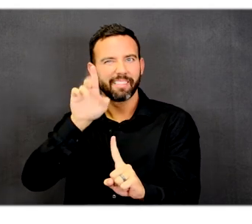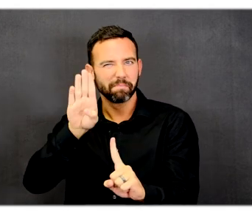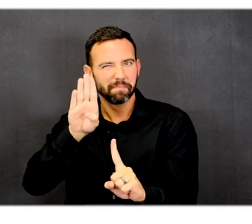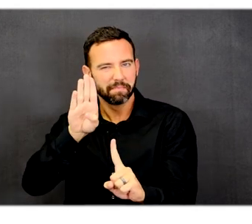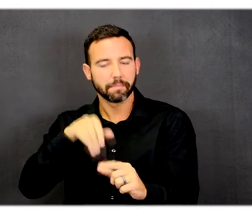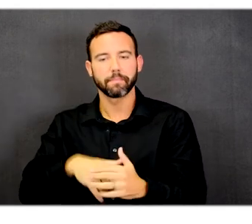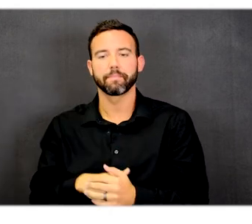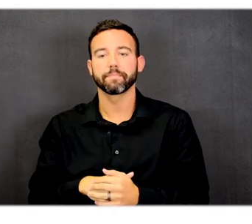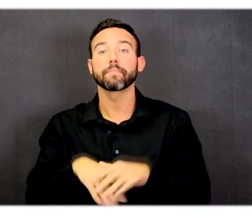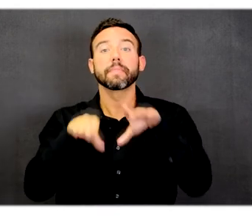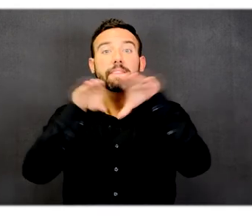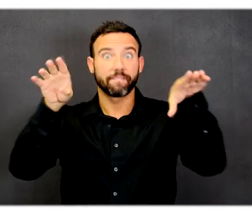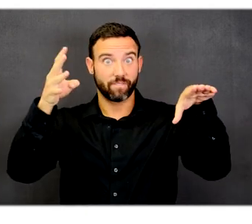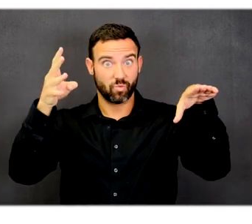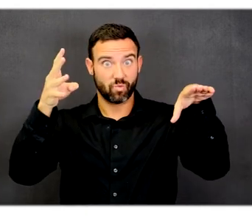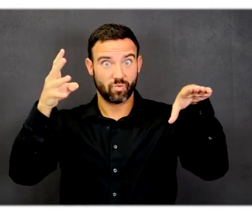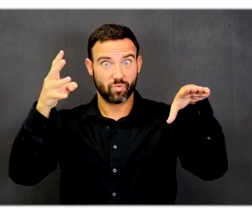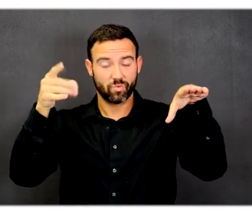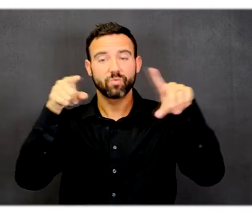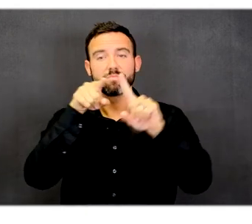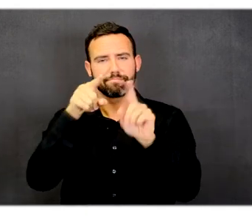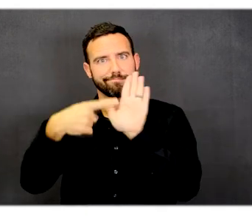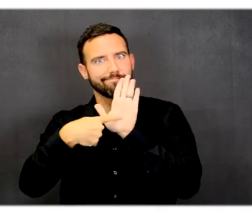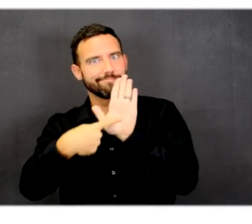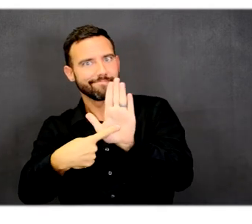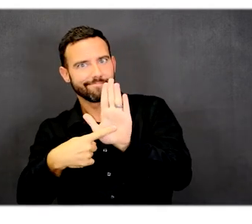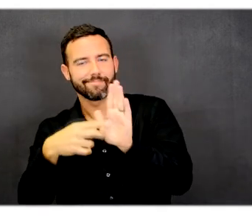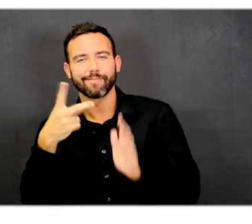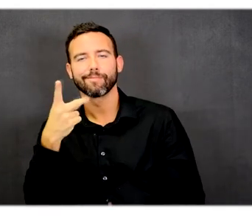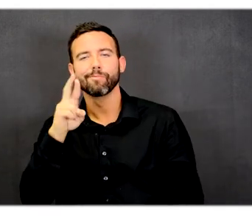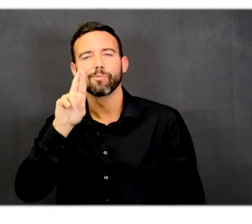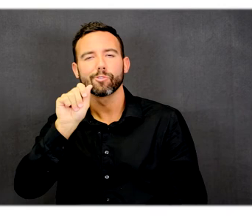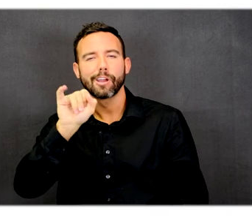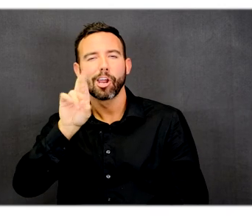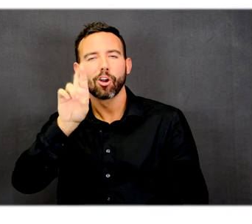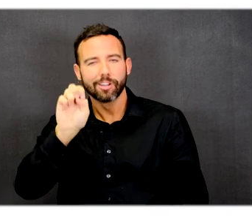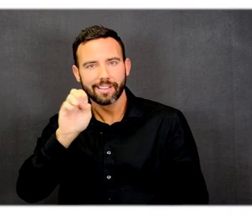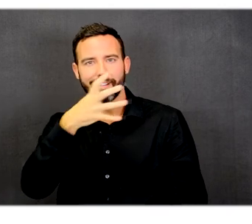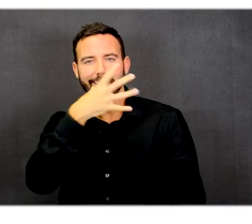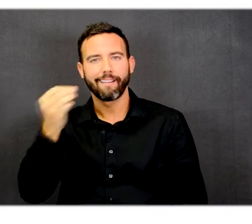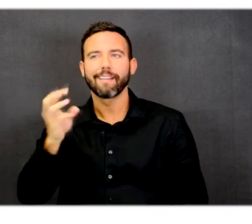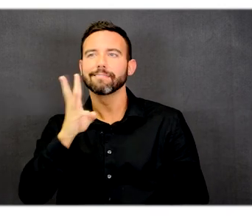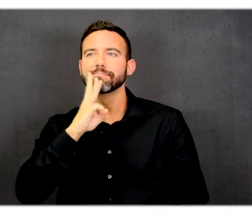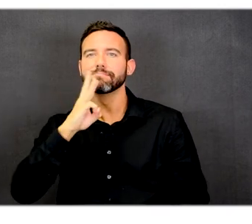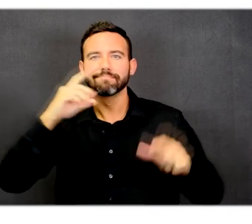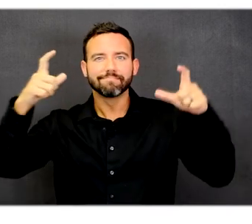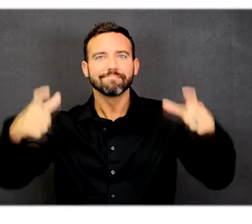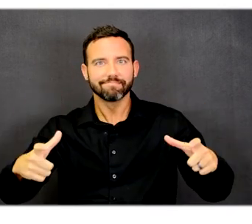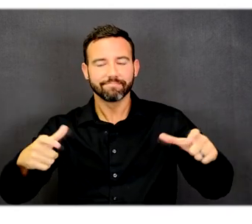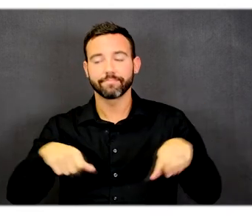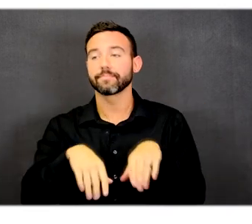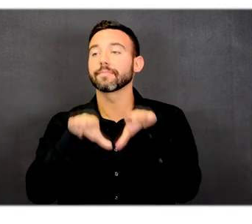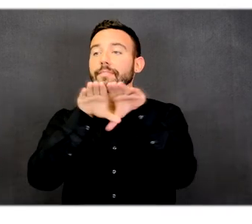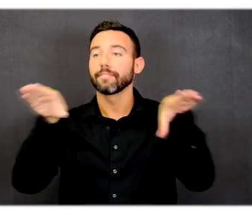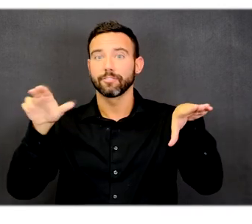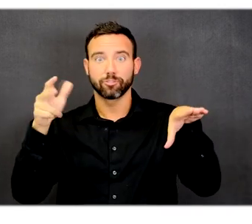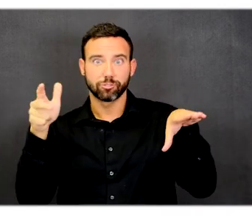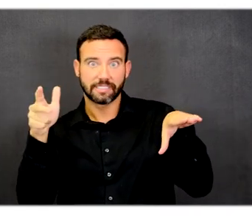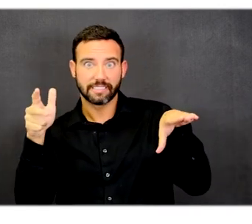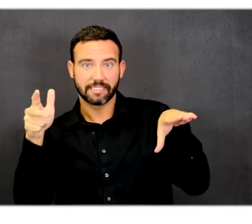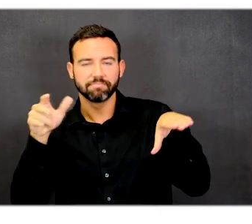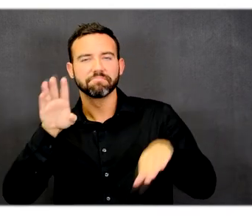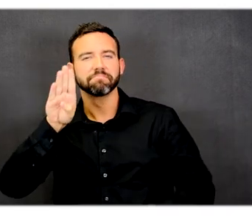Level 4 is represented by Prairies and Lakes. Level 3 is represented by Big Bend